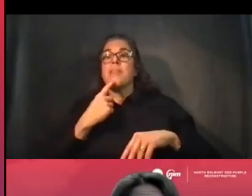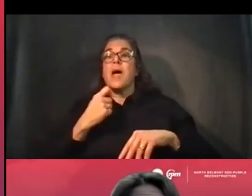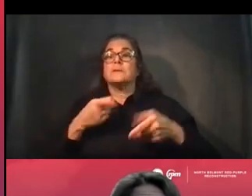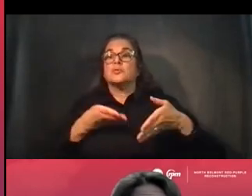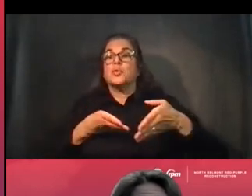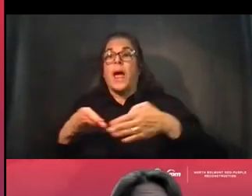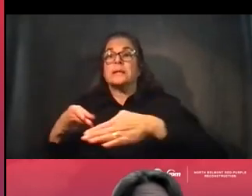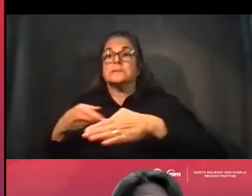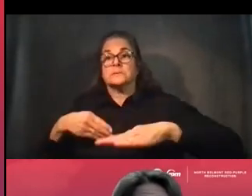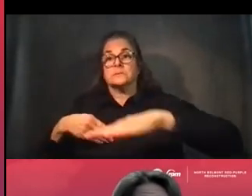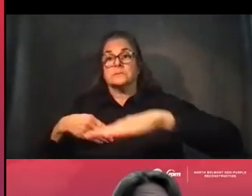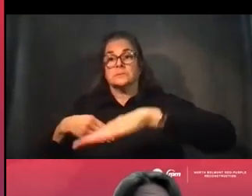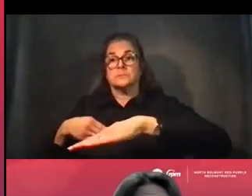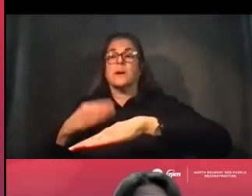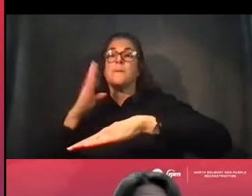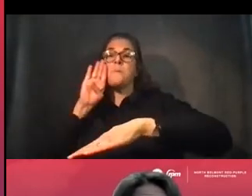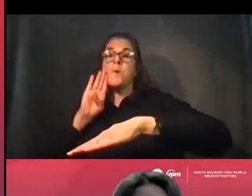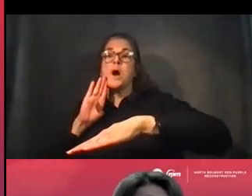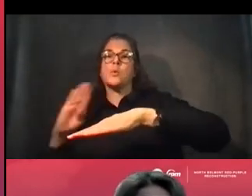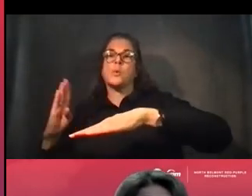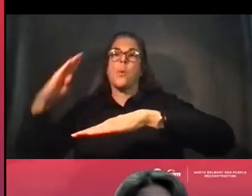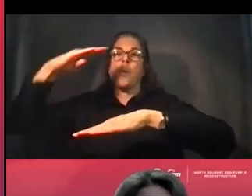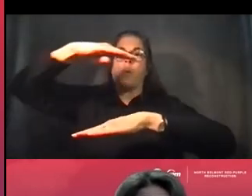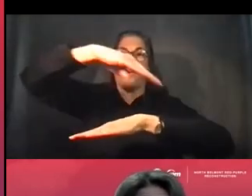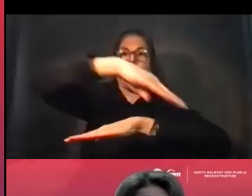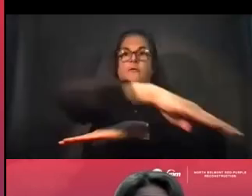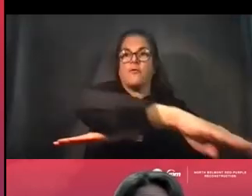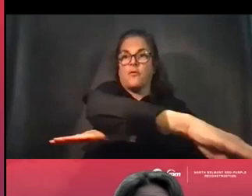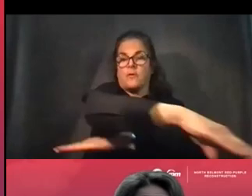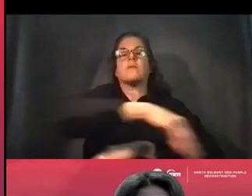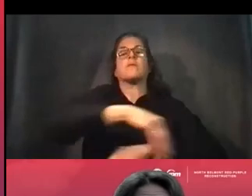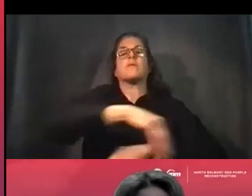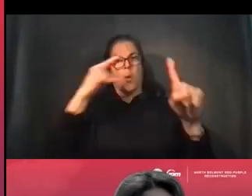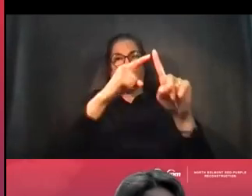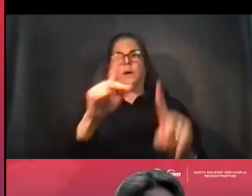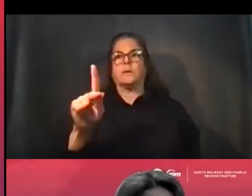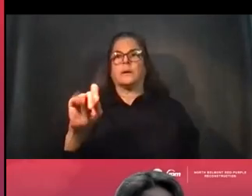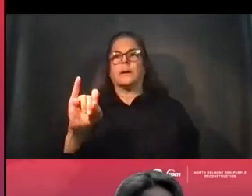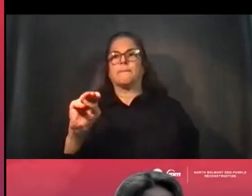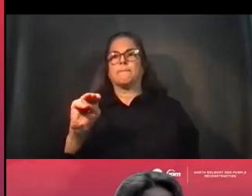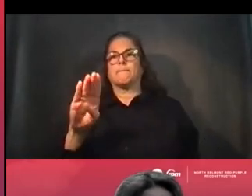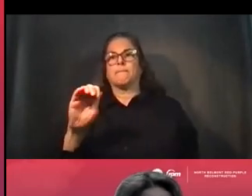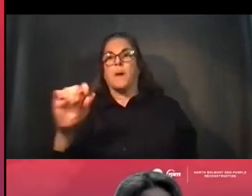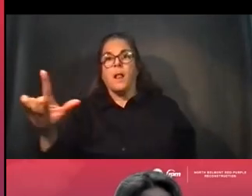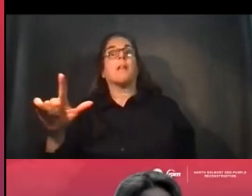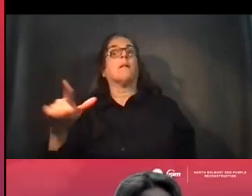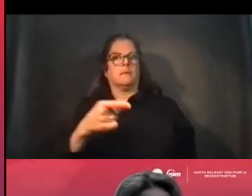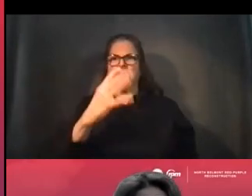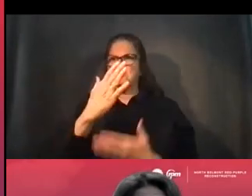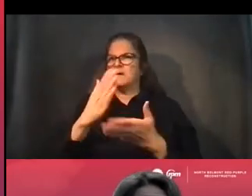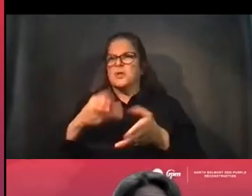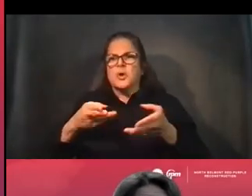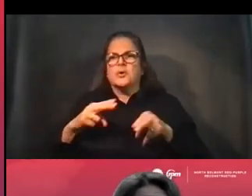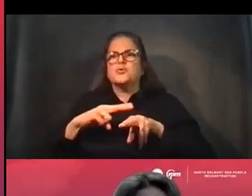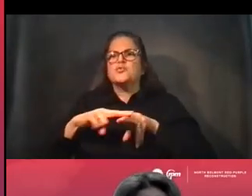ready to start the next phase of work. We have red and purple line tracks in this area that are more than 100 years old. And we need to